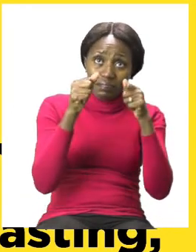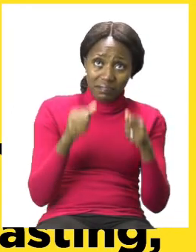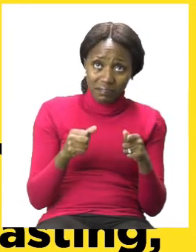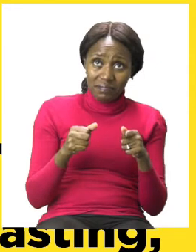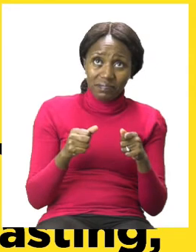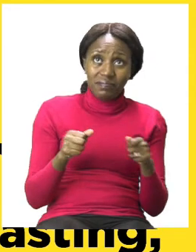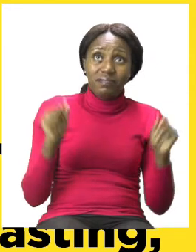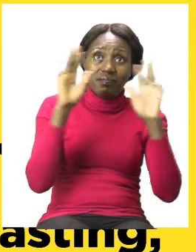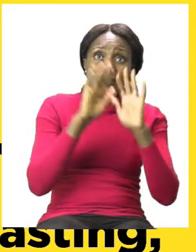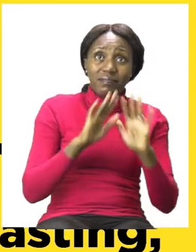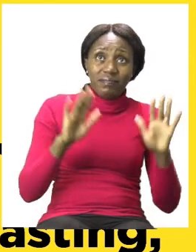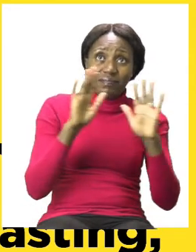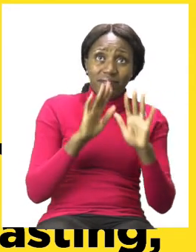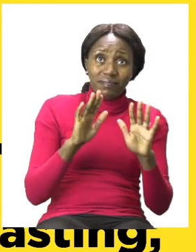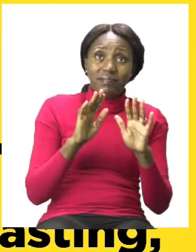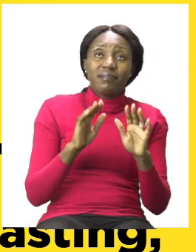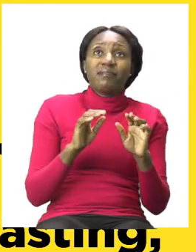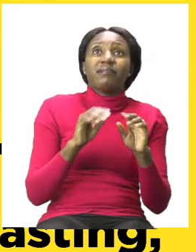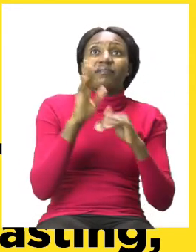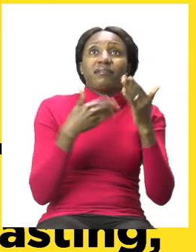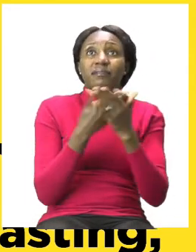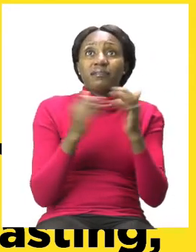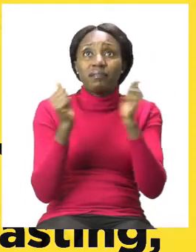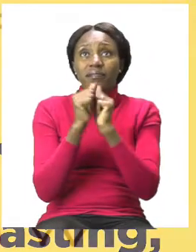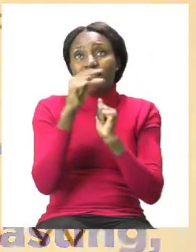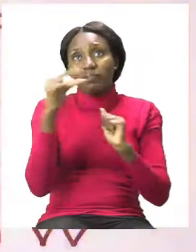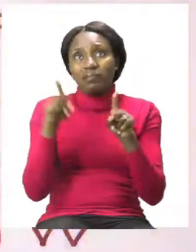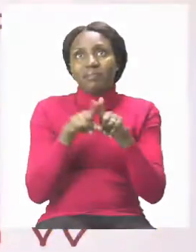pasting, colouring and matching.